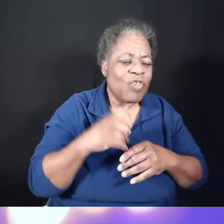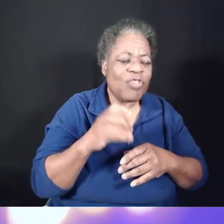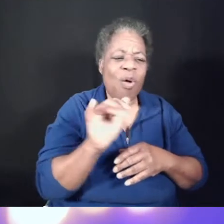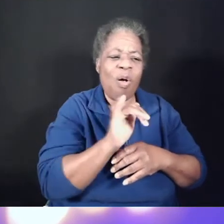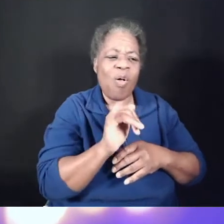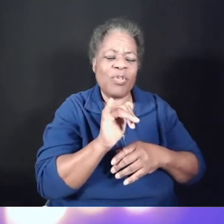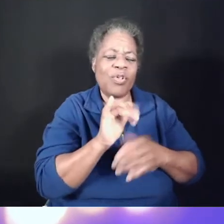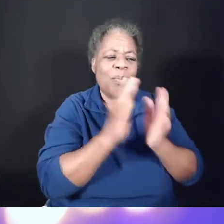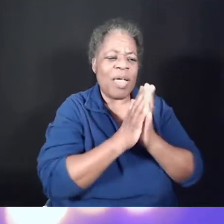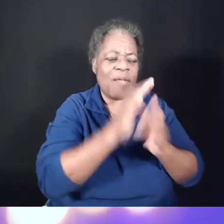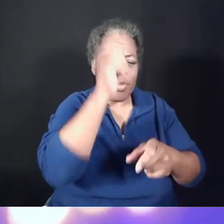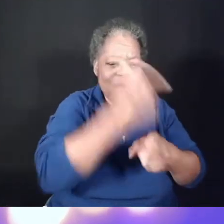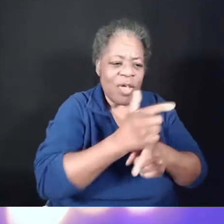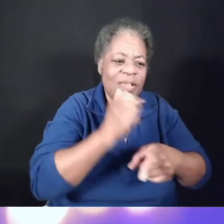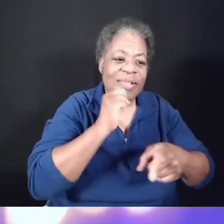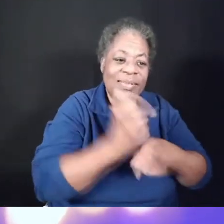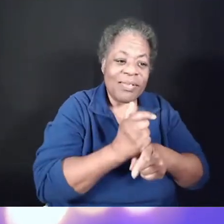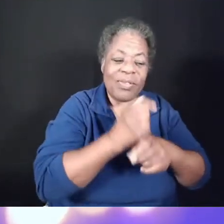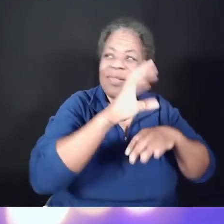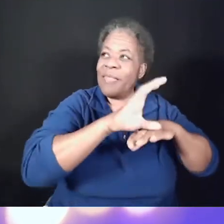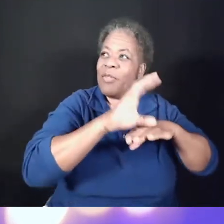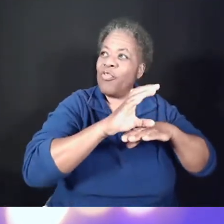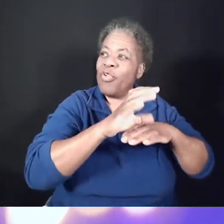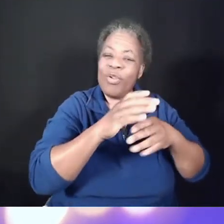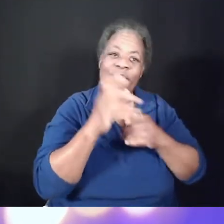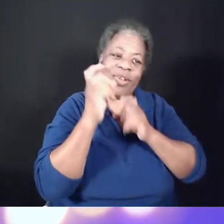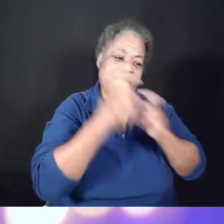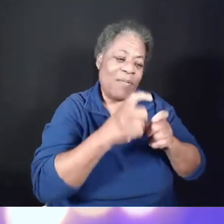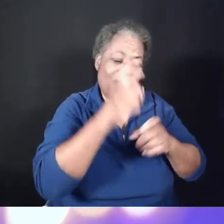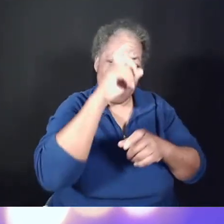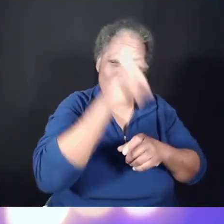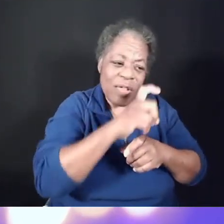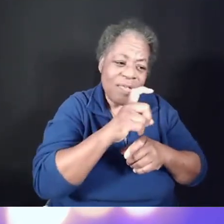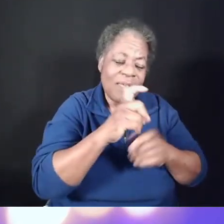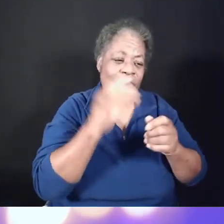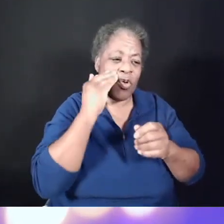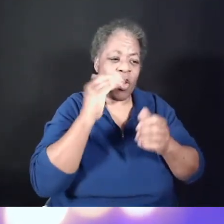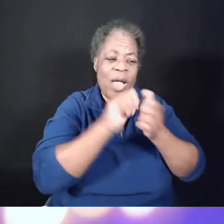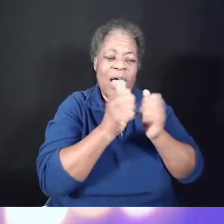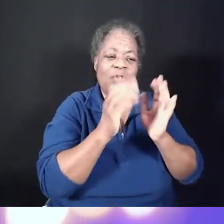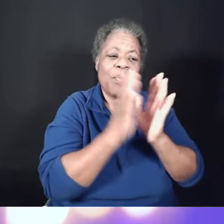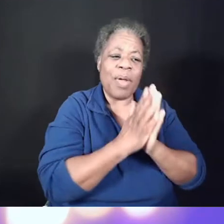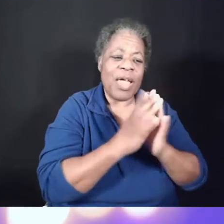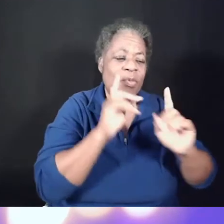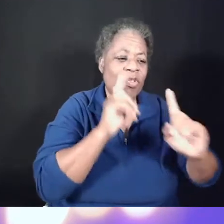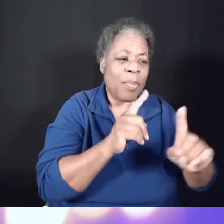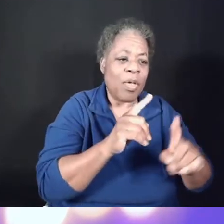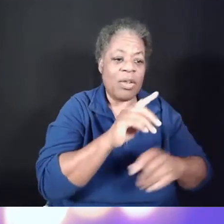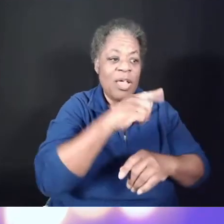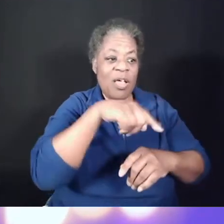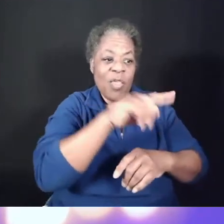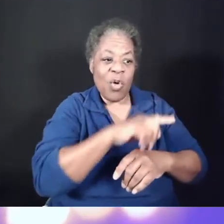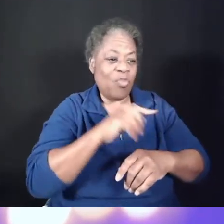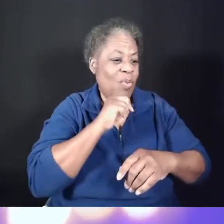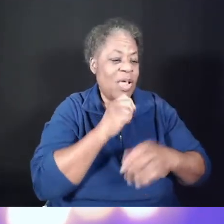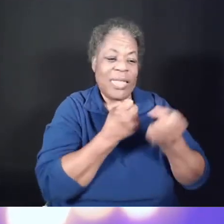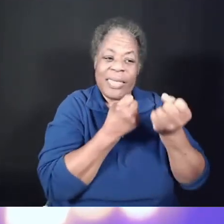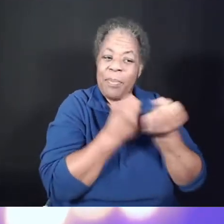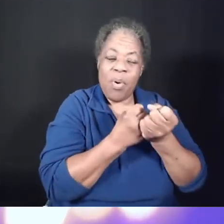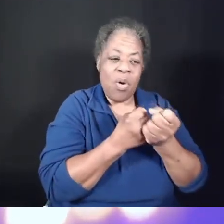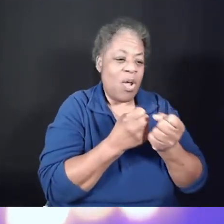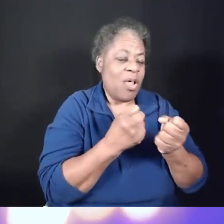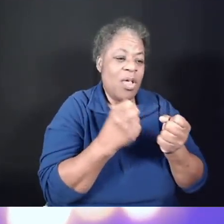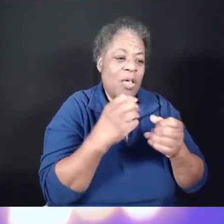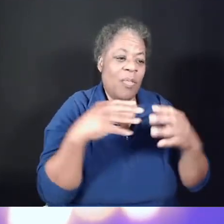them wisdom to know how to pray and respond. Give the Russians who do not support this war courage to know what to do